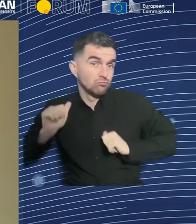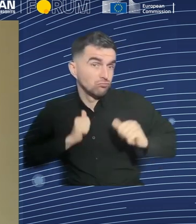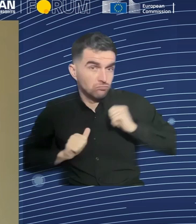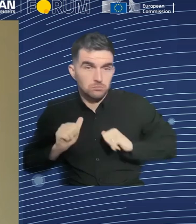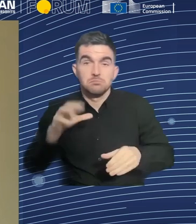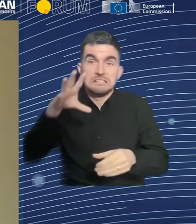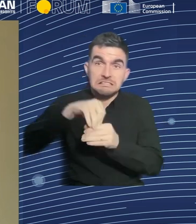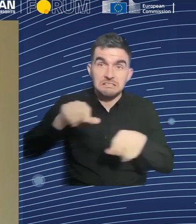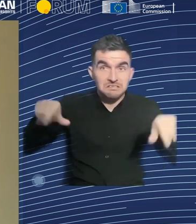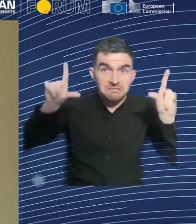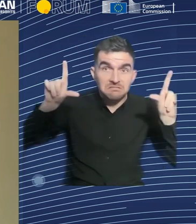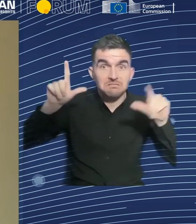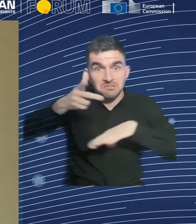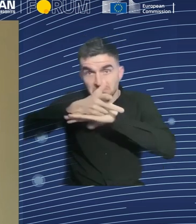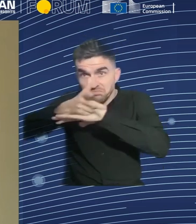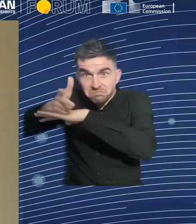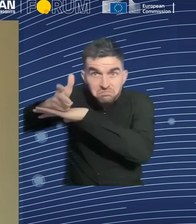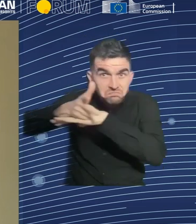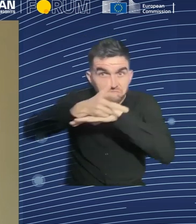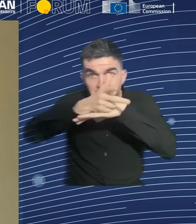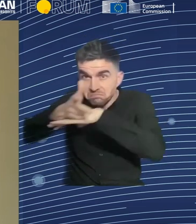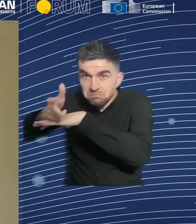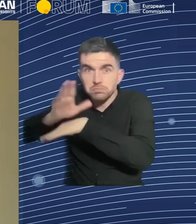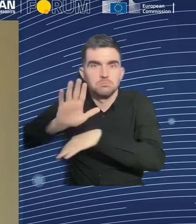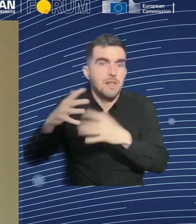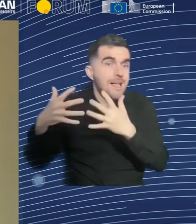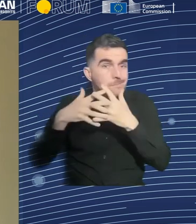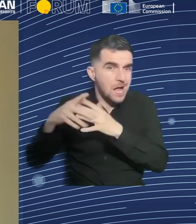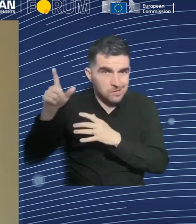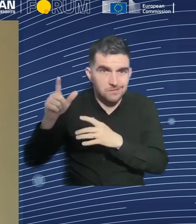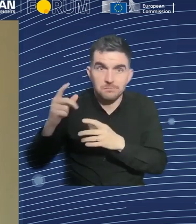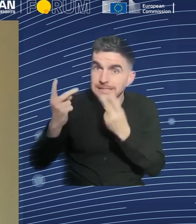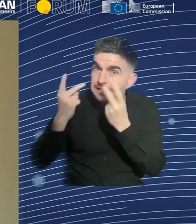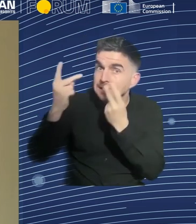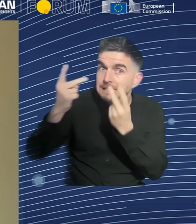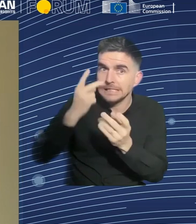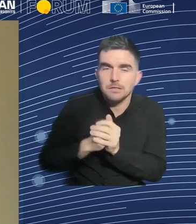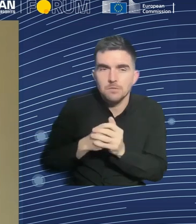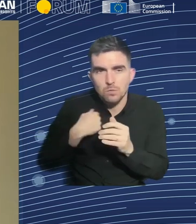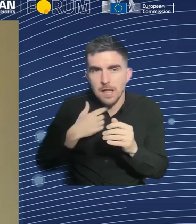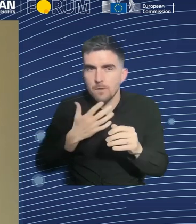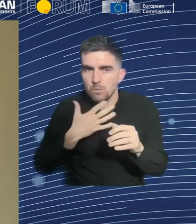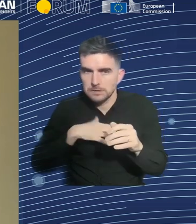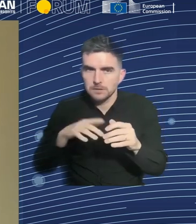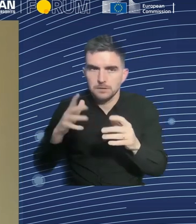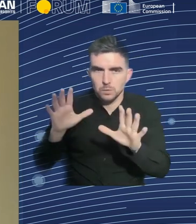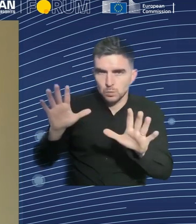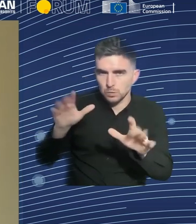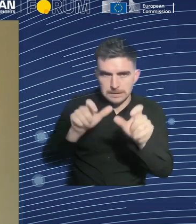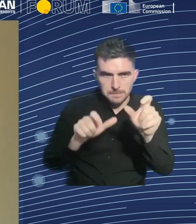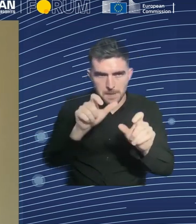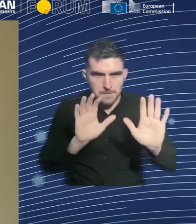occupations for humans. And so they went on strike and one of their demands was that AI systems could not